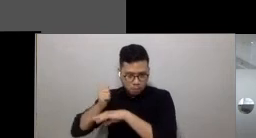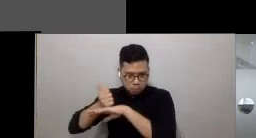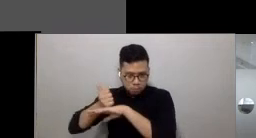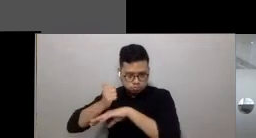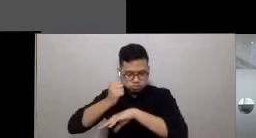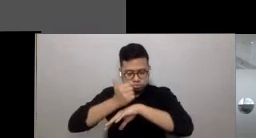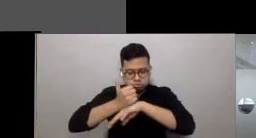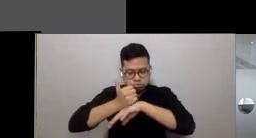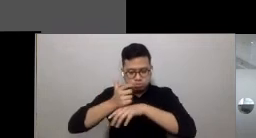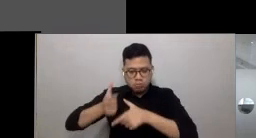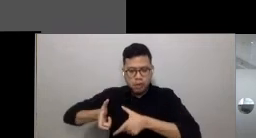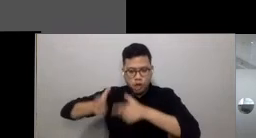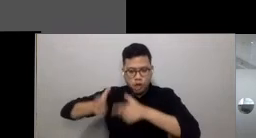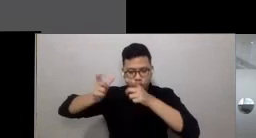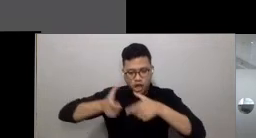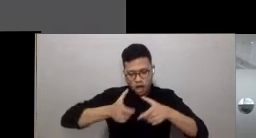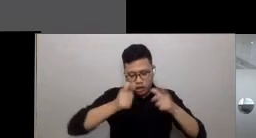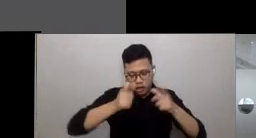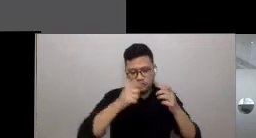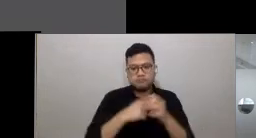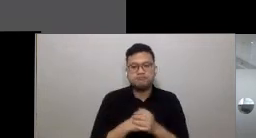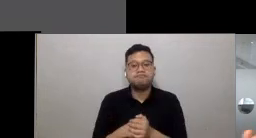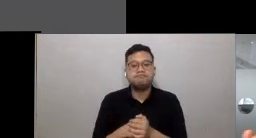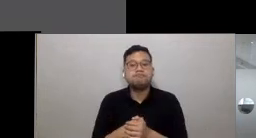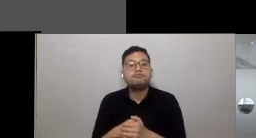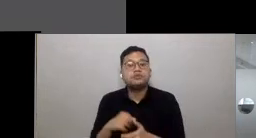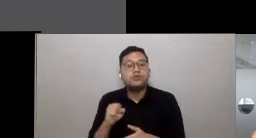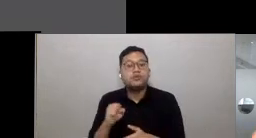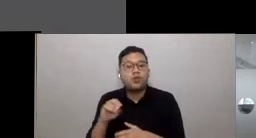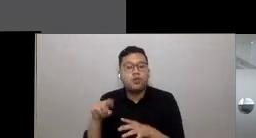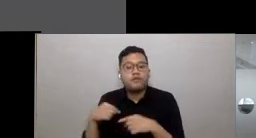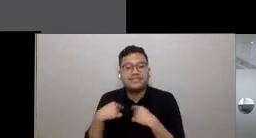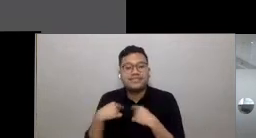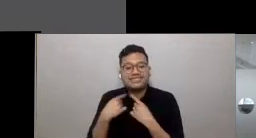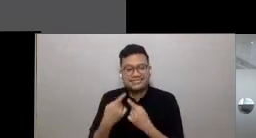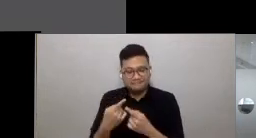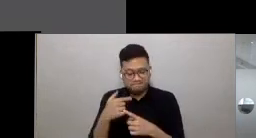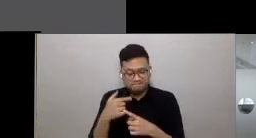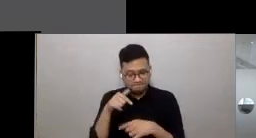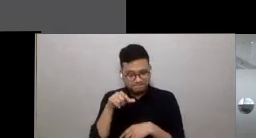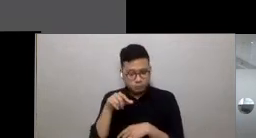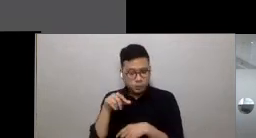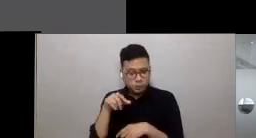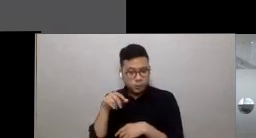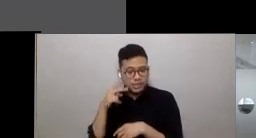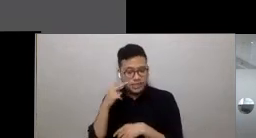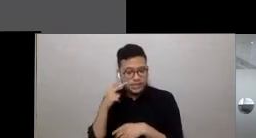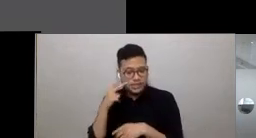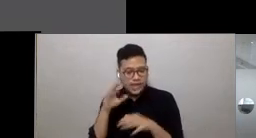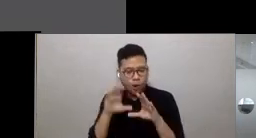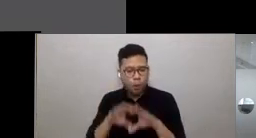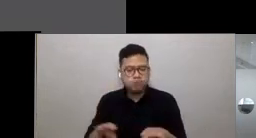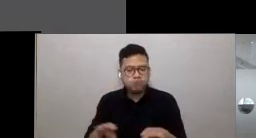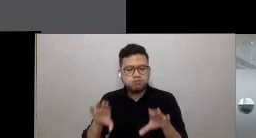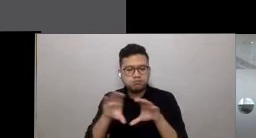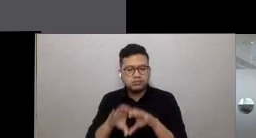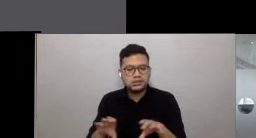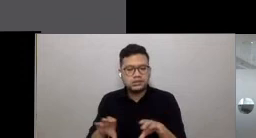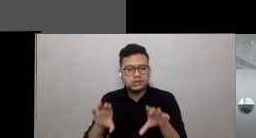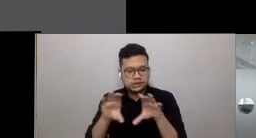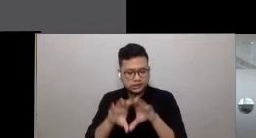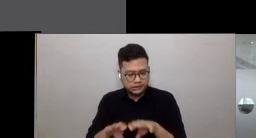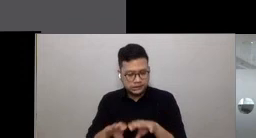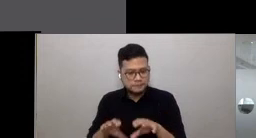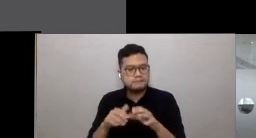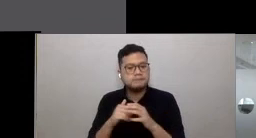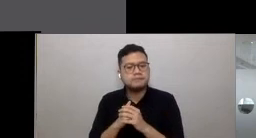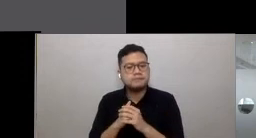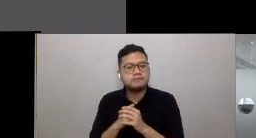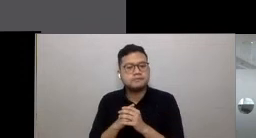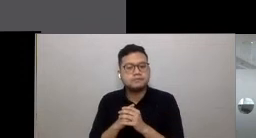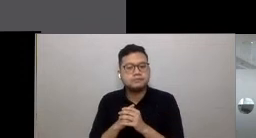commonalities that present themselves and allows us to look at them in further consideration.